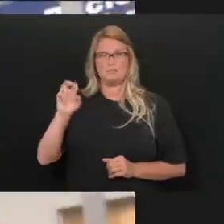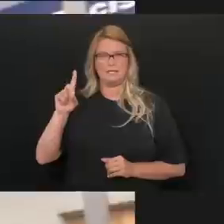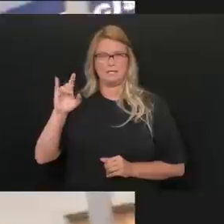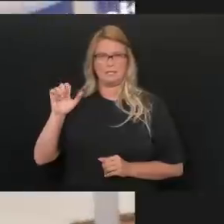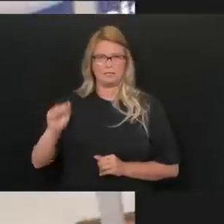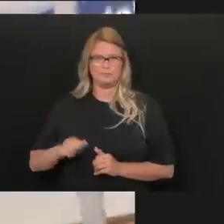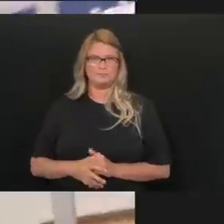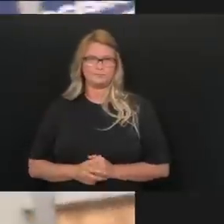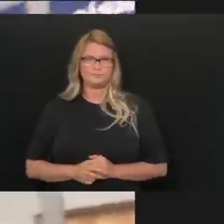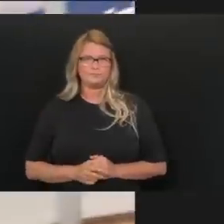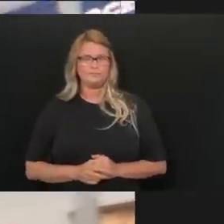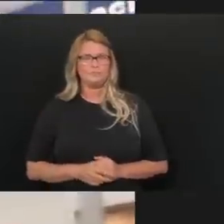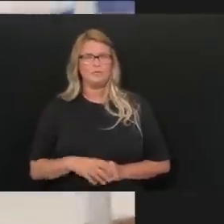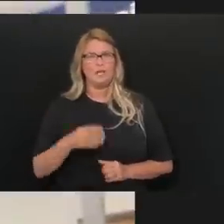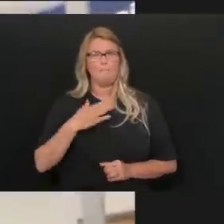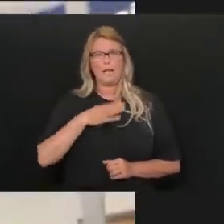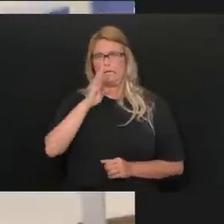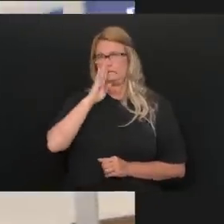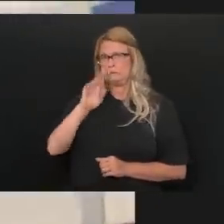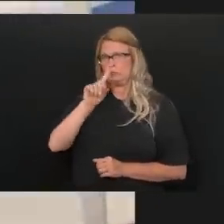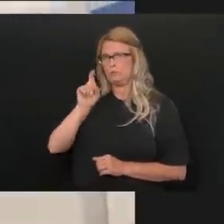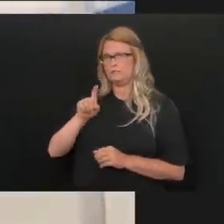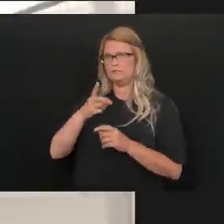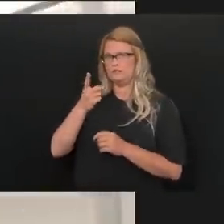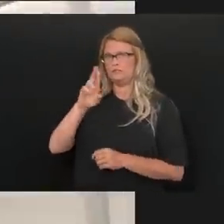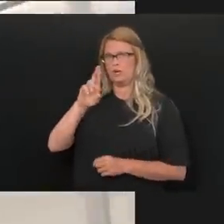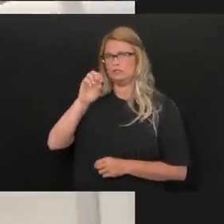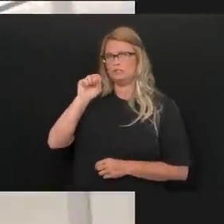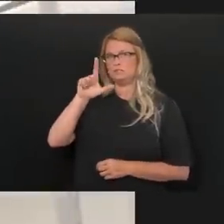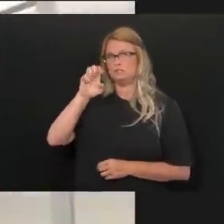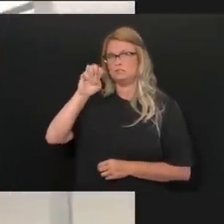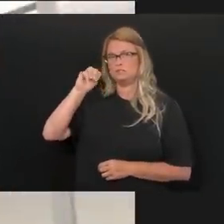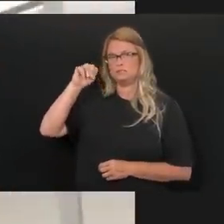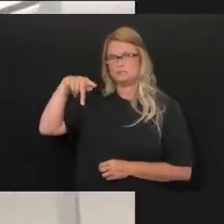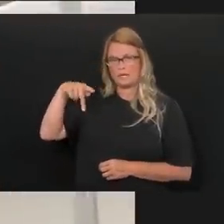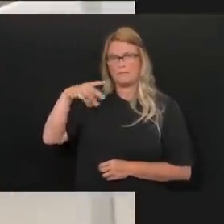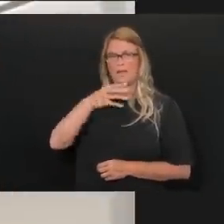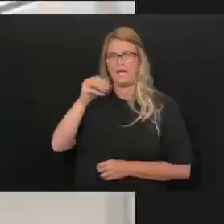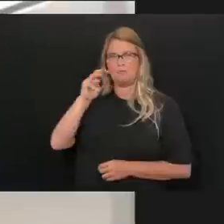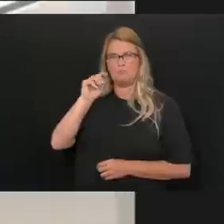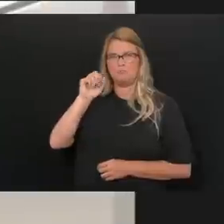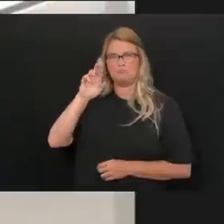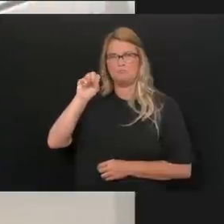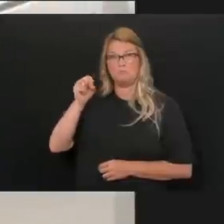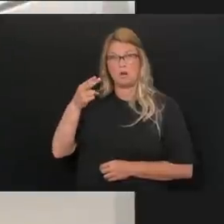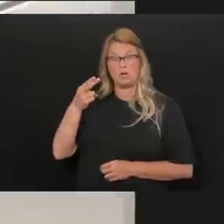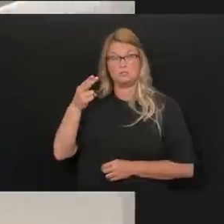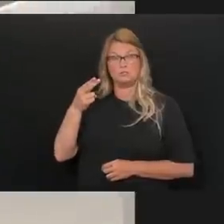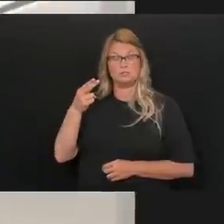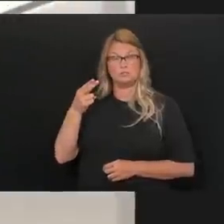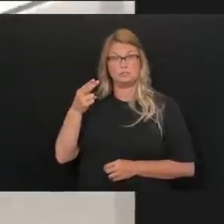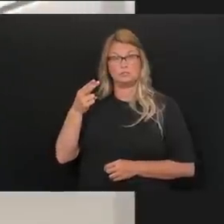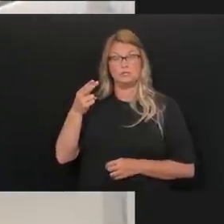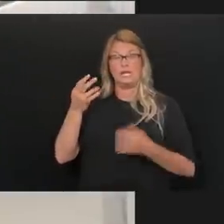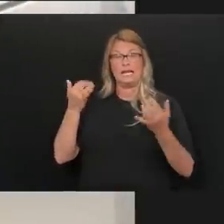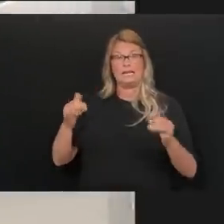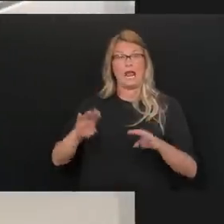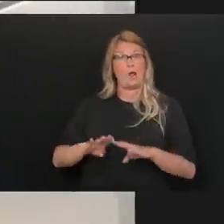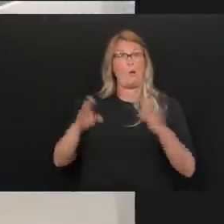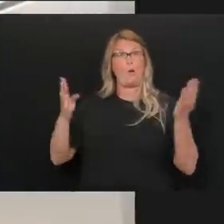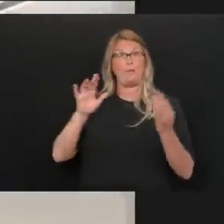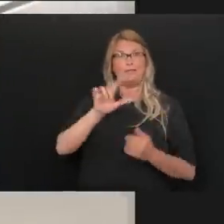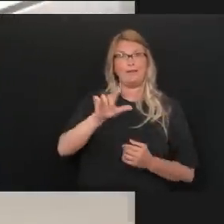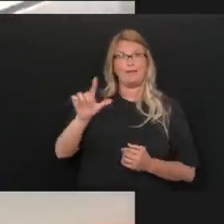question to Drs. Slemp and Marsh. With the restart of Little League and non